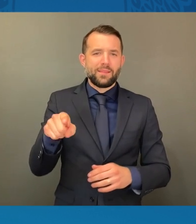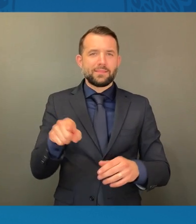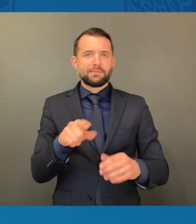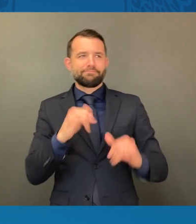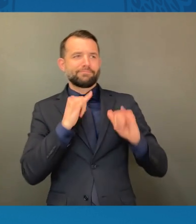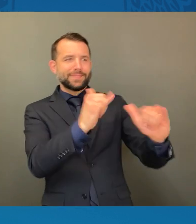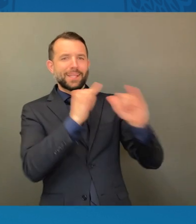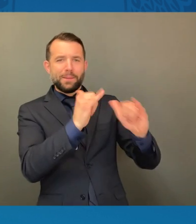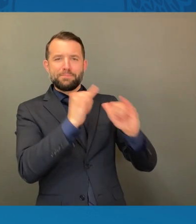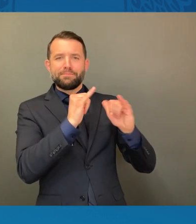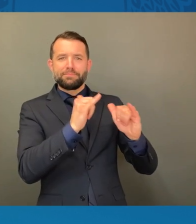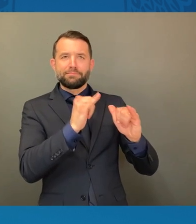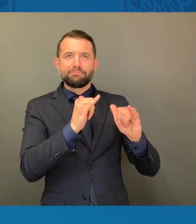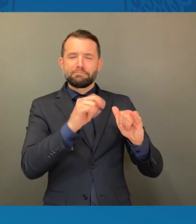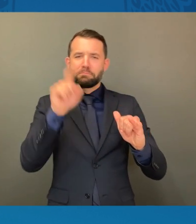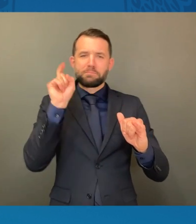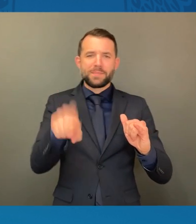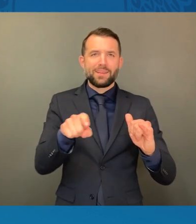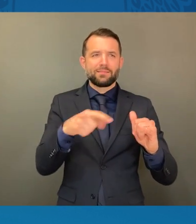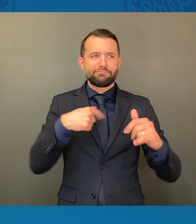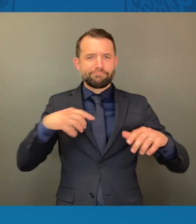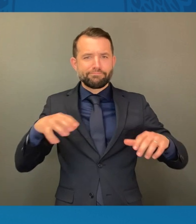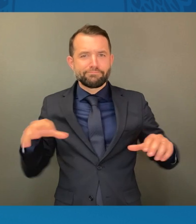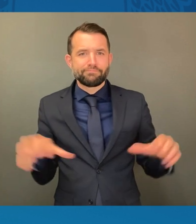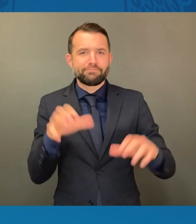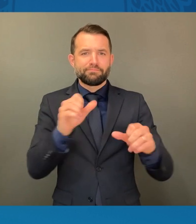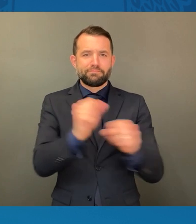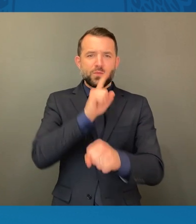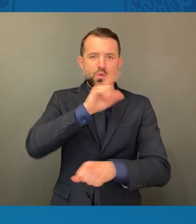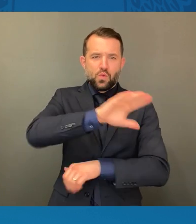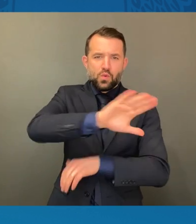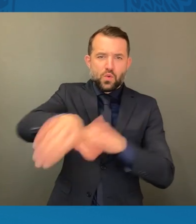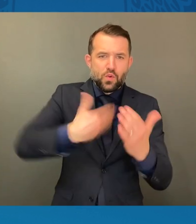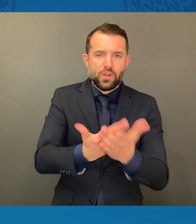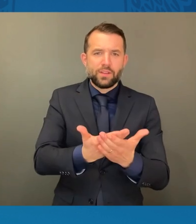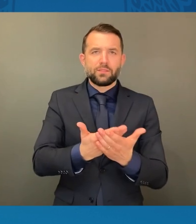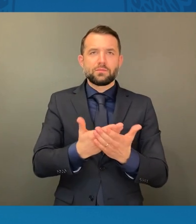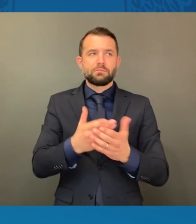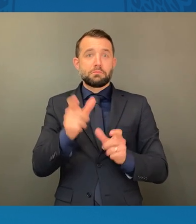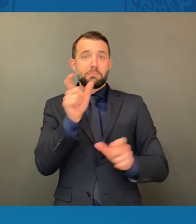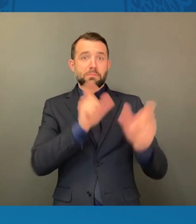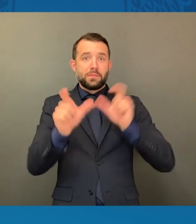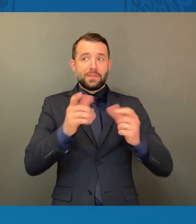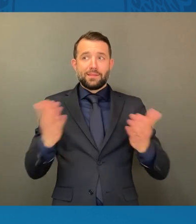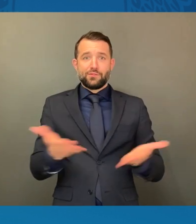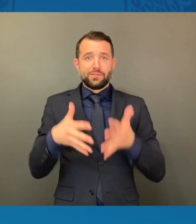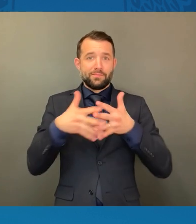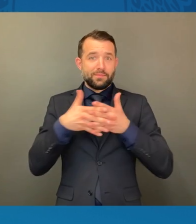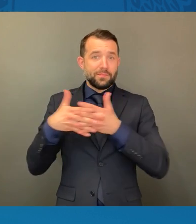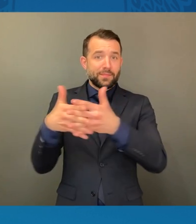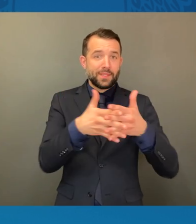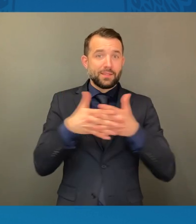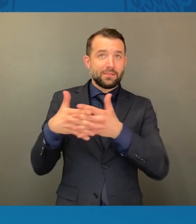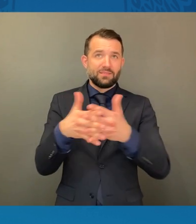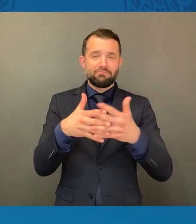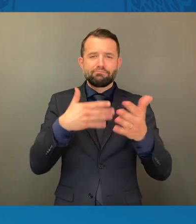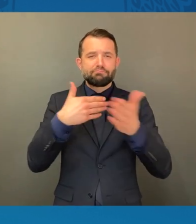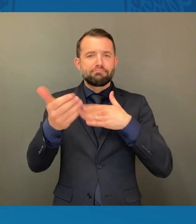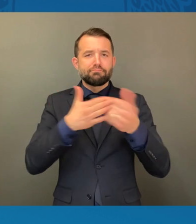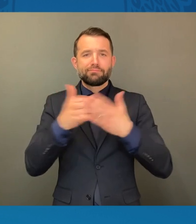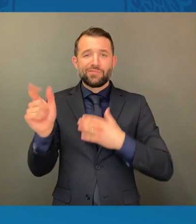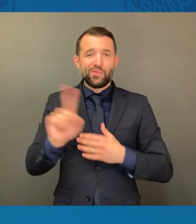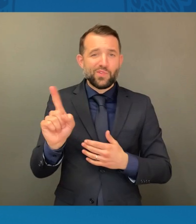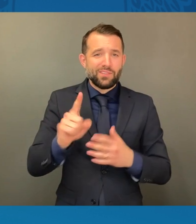to ensure all the people of our nation, no matter where they start, have the opportunity to succeed.